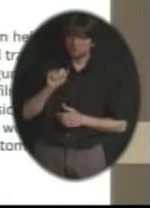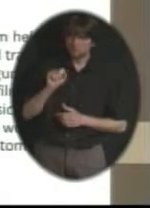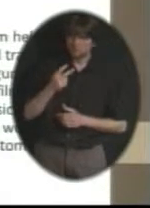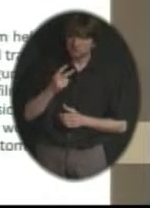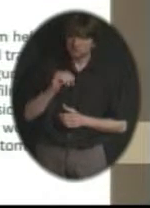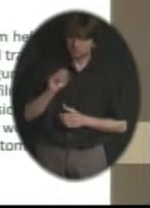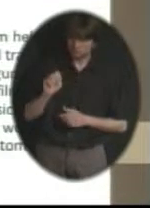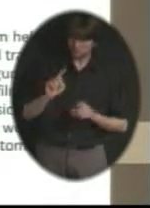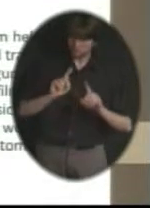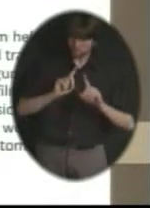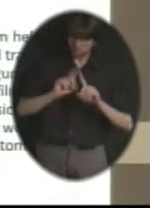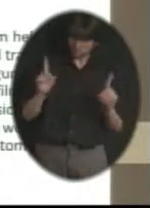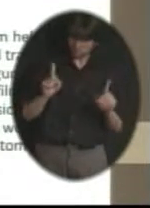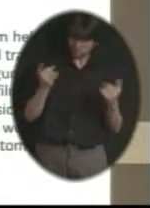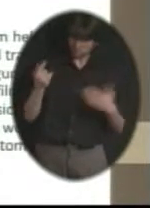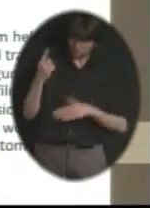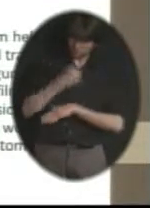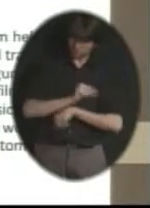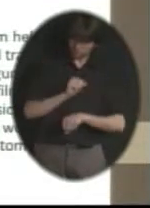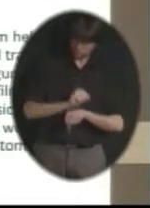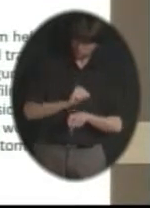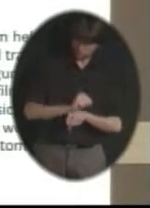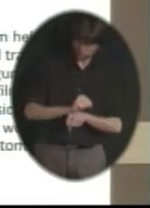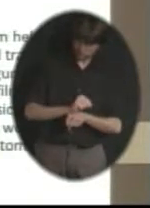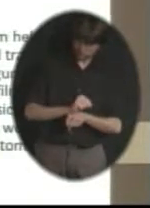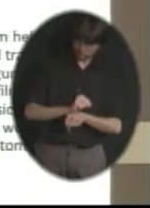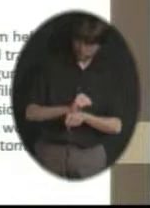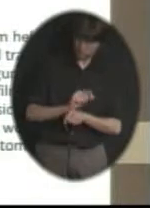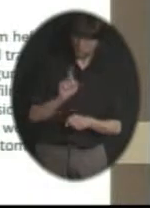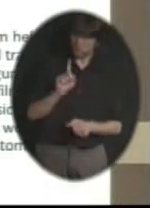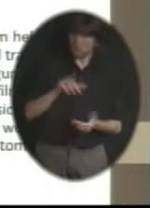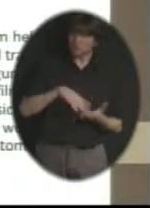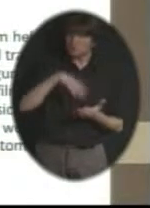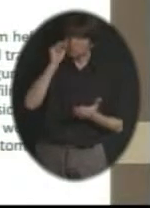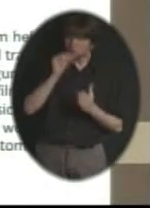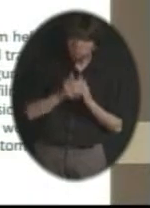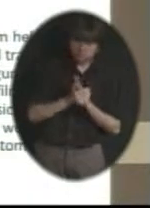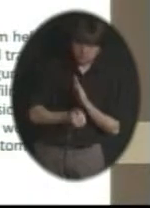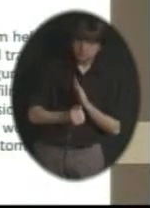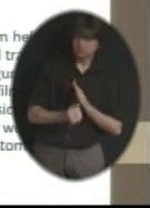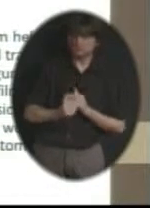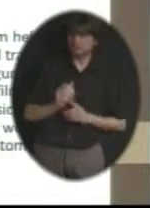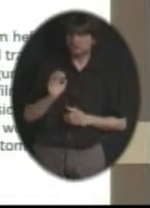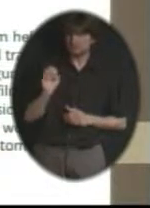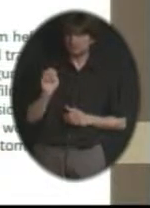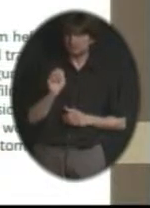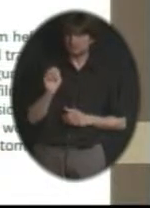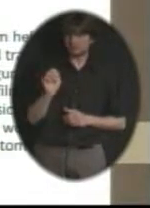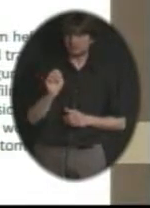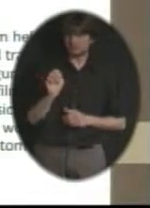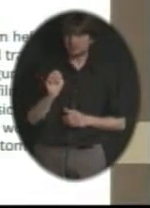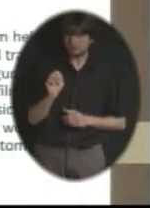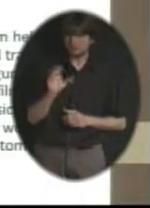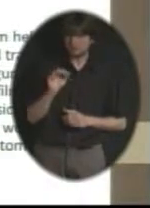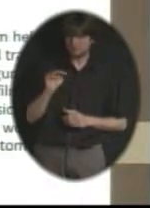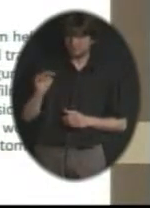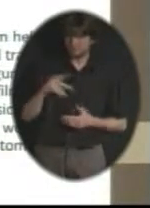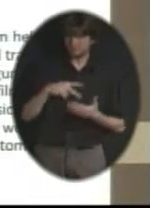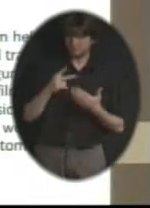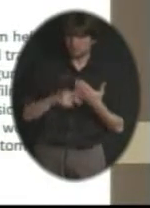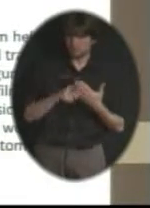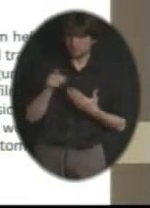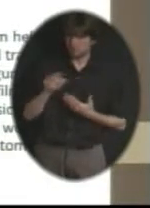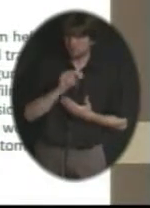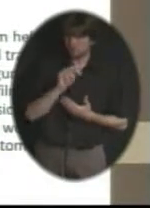he said, is a direct correlation to what he learned from that Ecom program. So that really, really kind of resonates